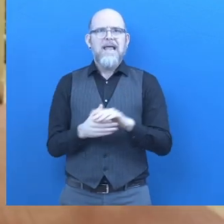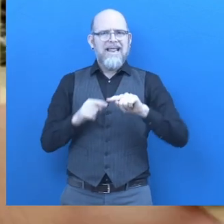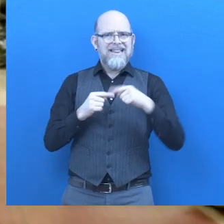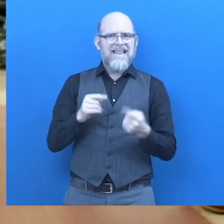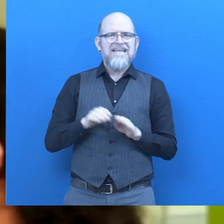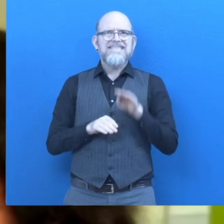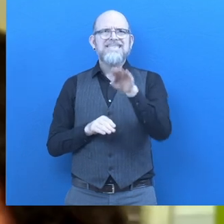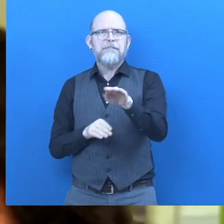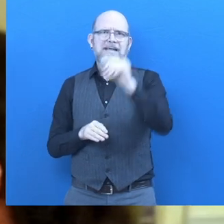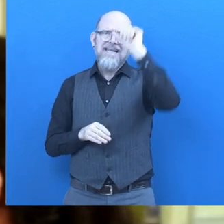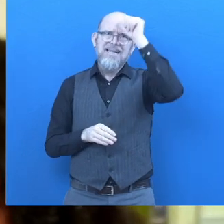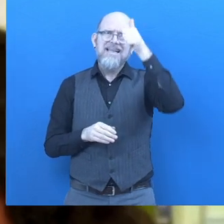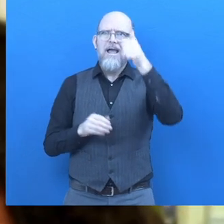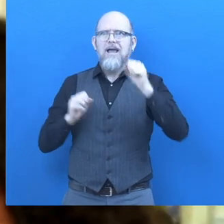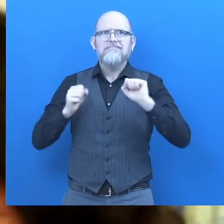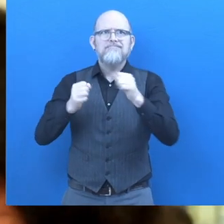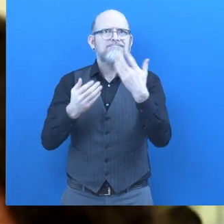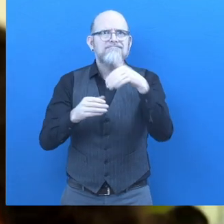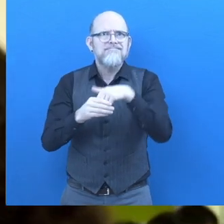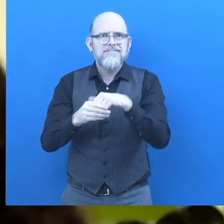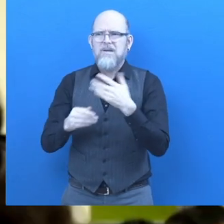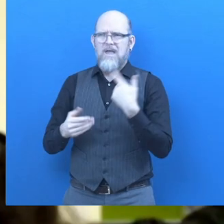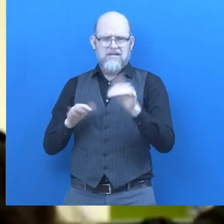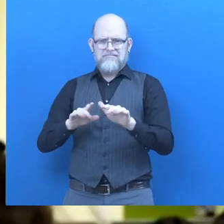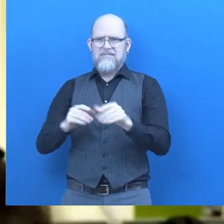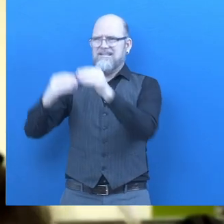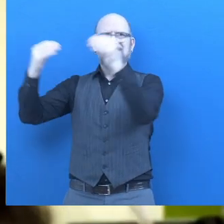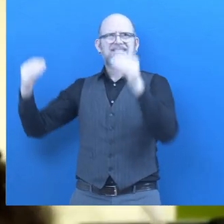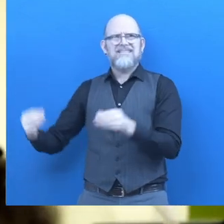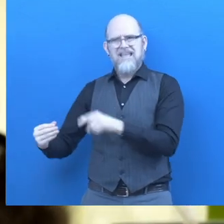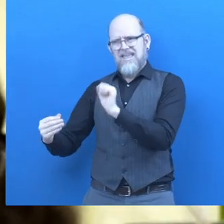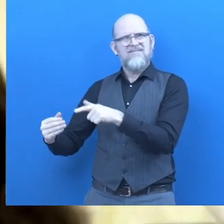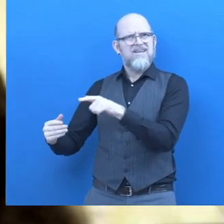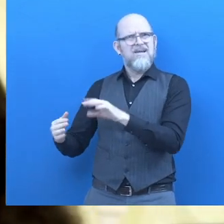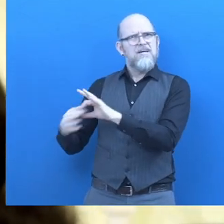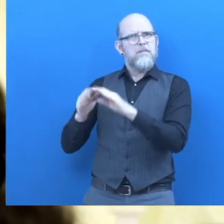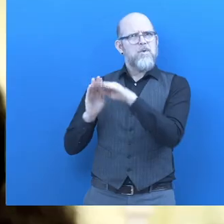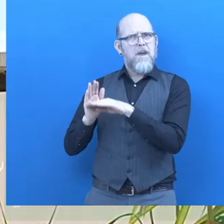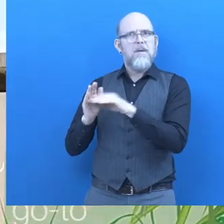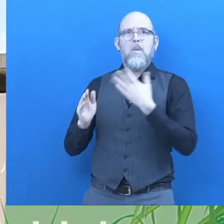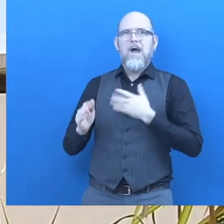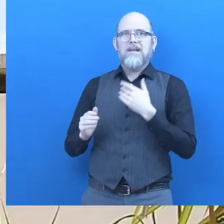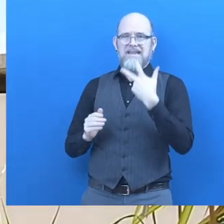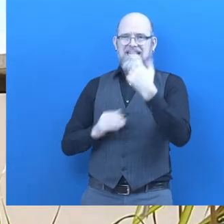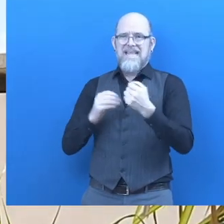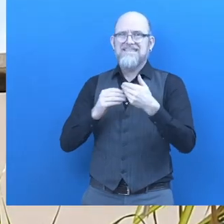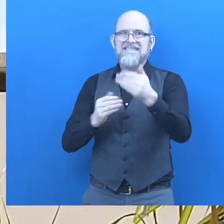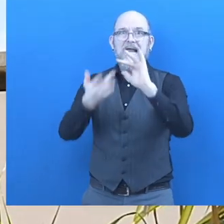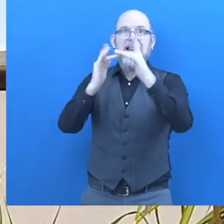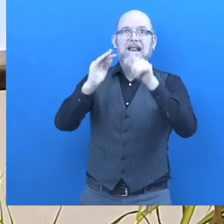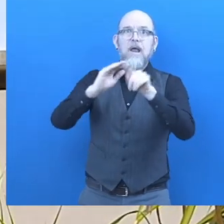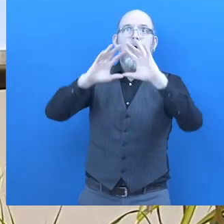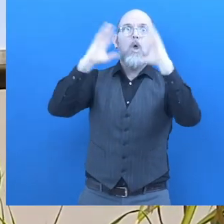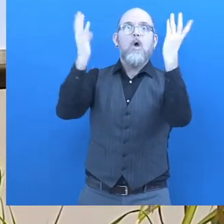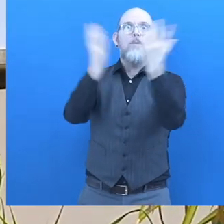Currently, iTool is a desktop application, and in the three years, we want to transform this into a global go-to platform for persons with vision